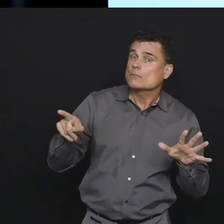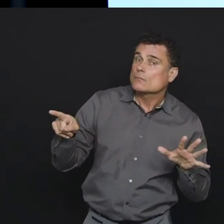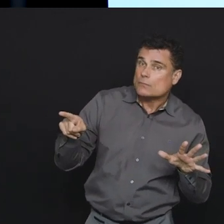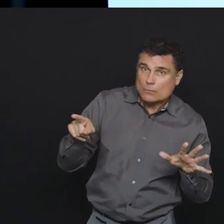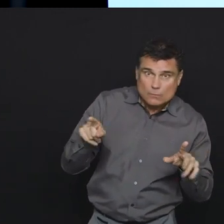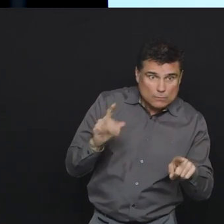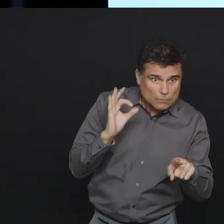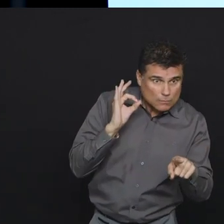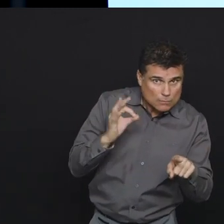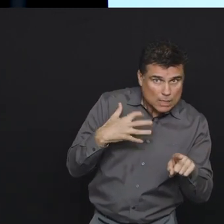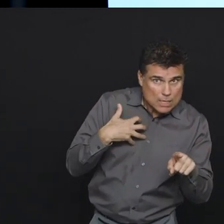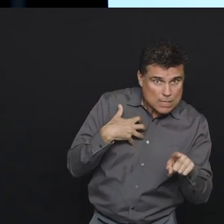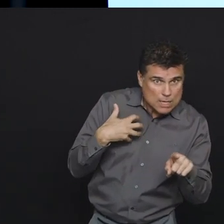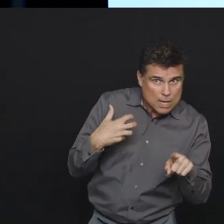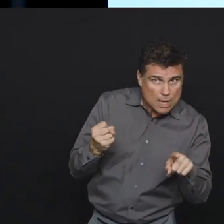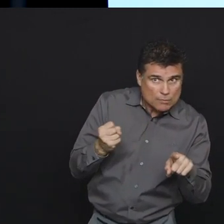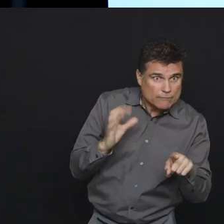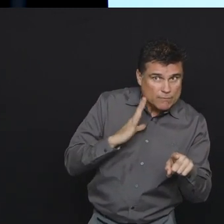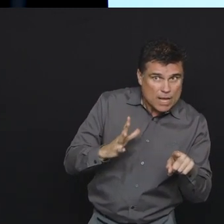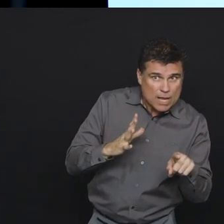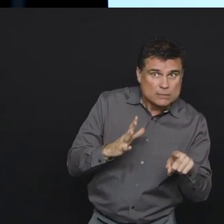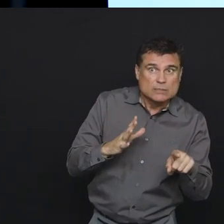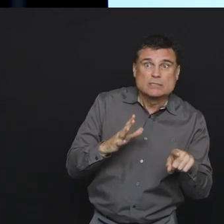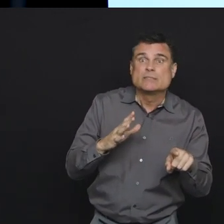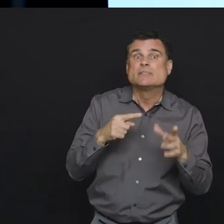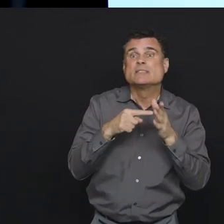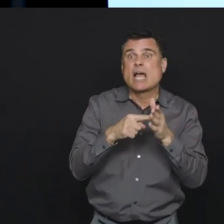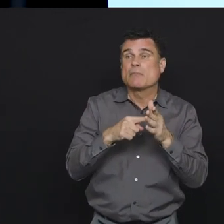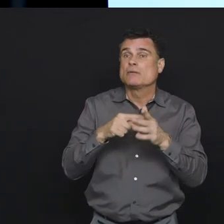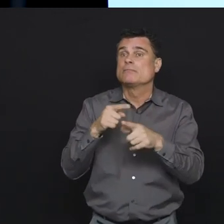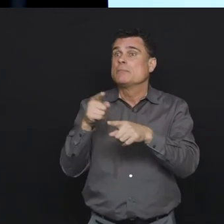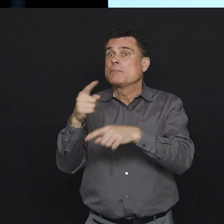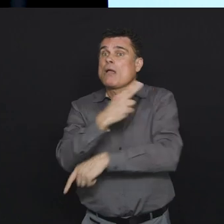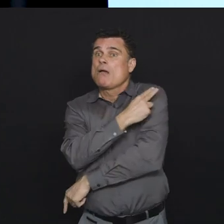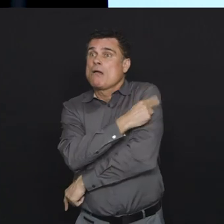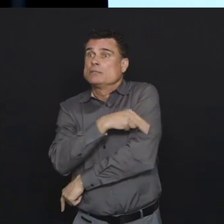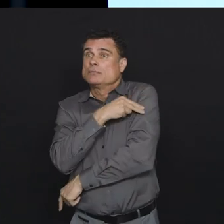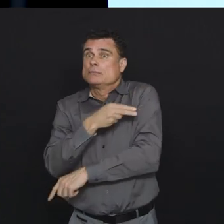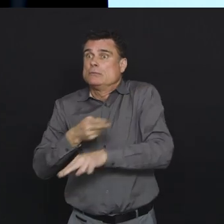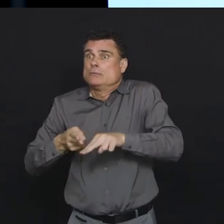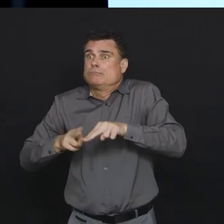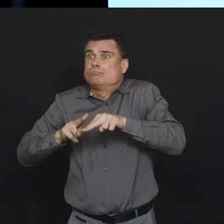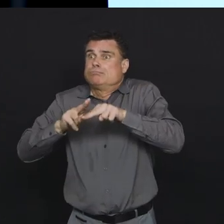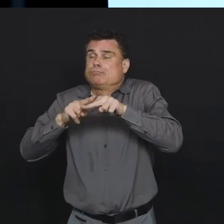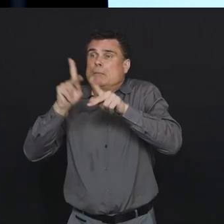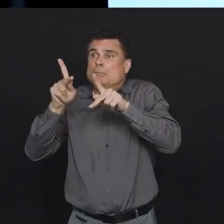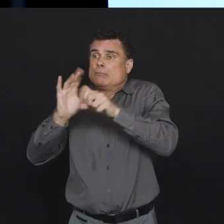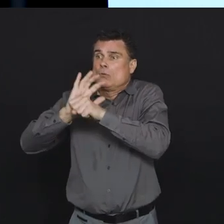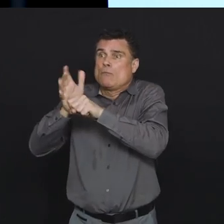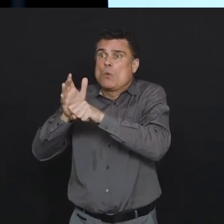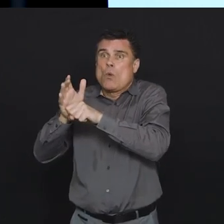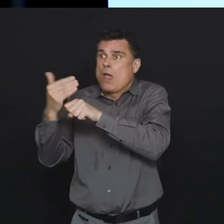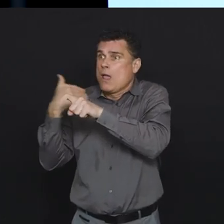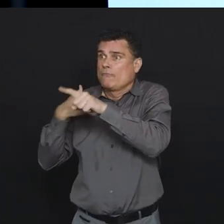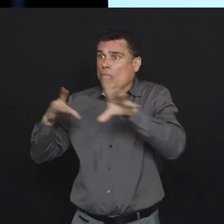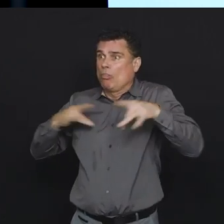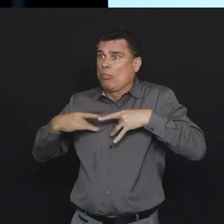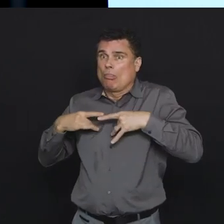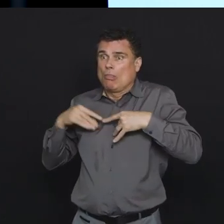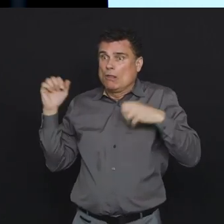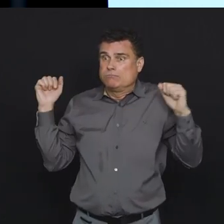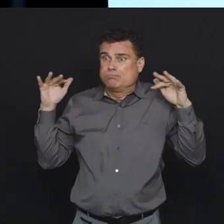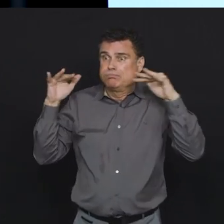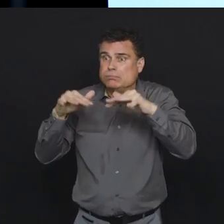to move other patients out of the hospital if in fact our hospital begins to face